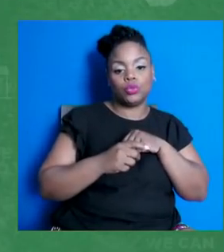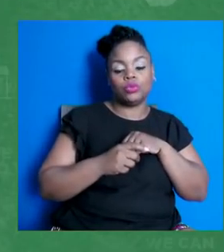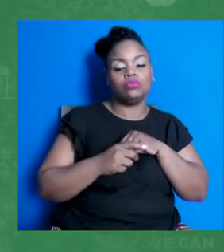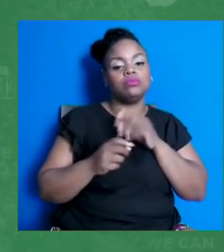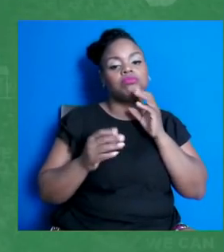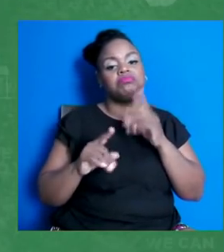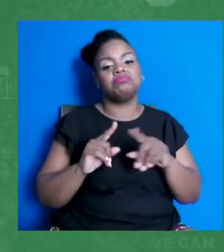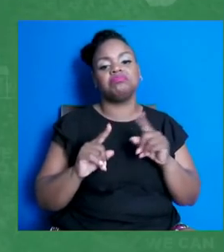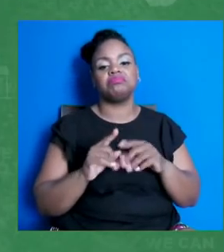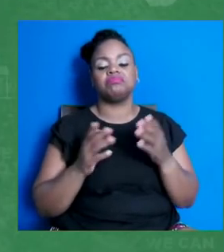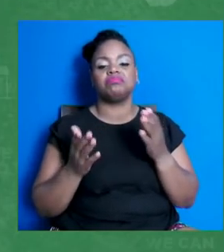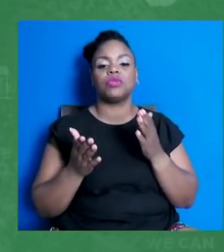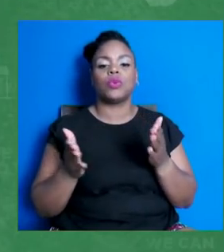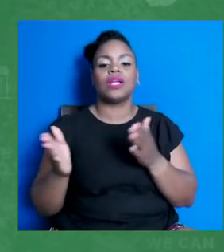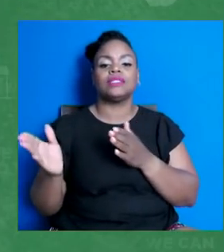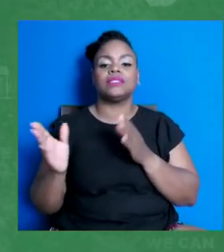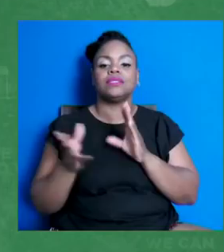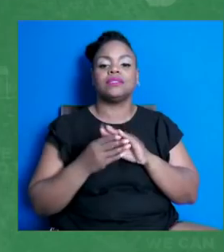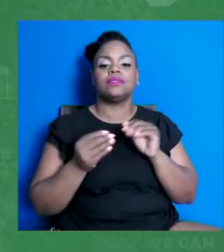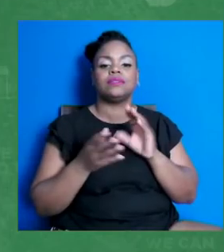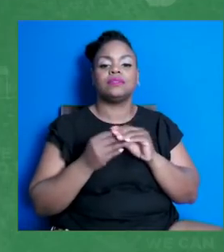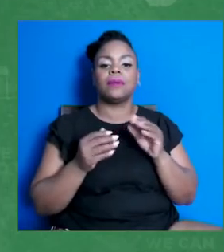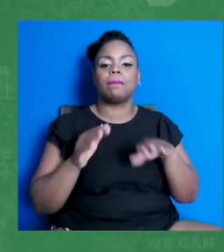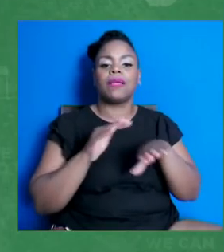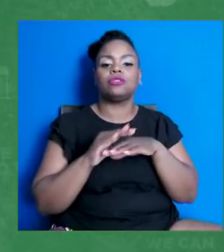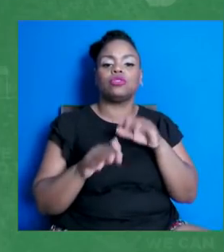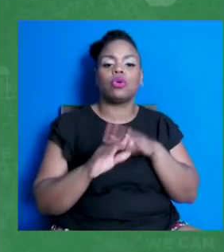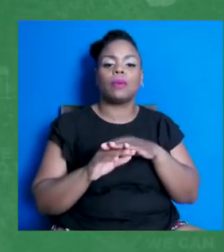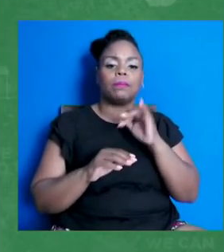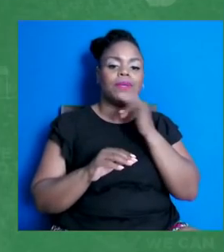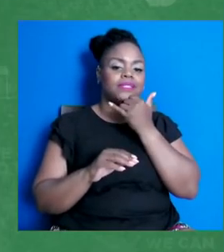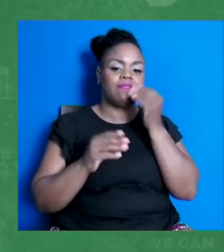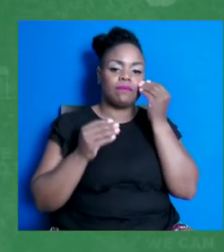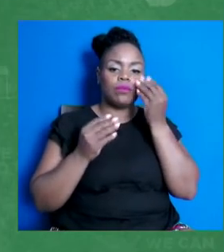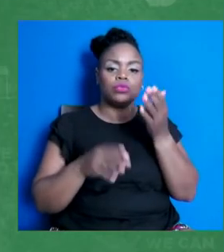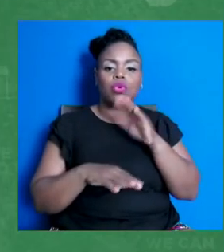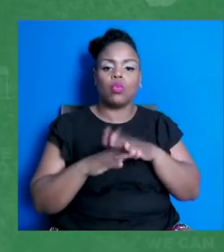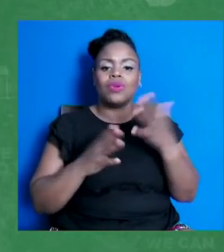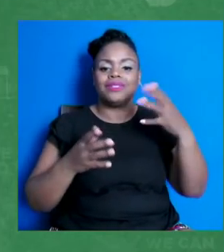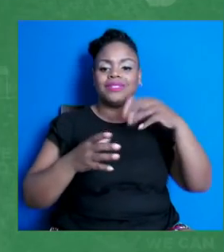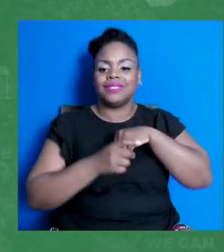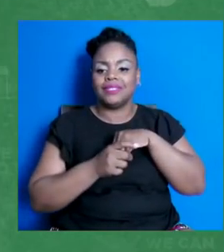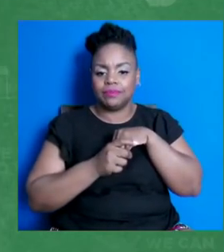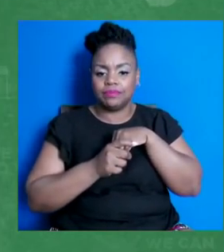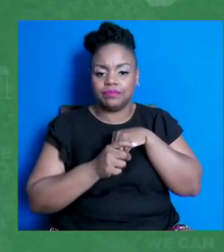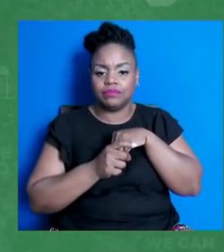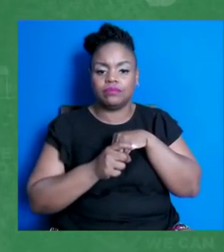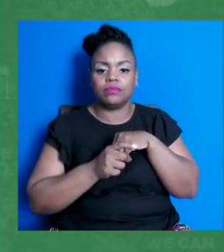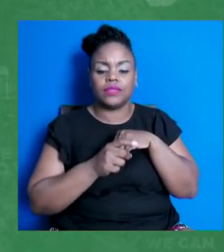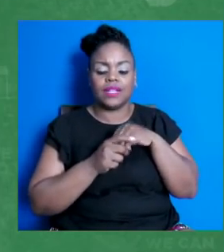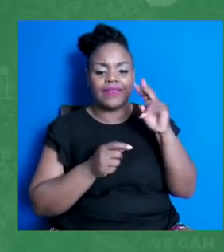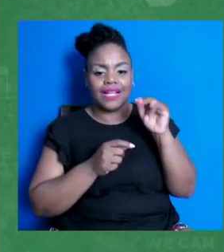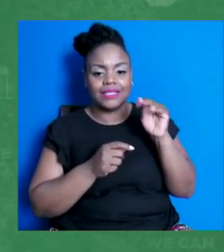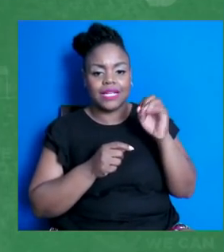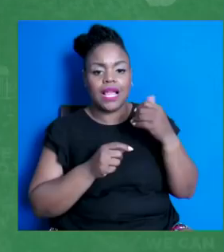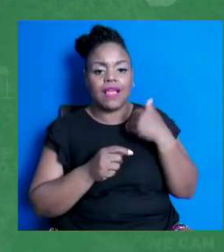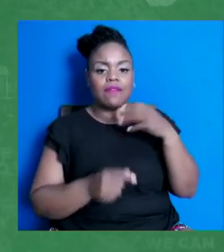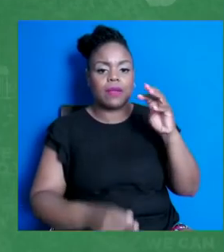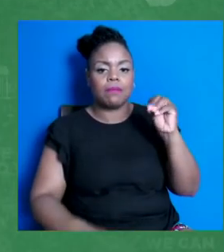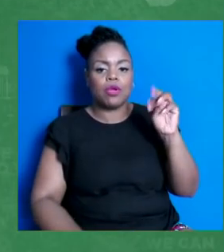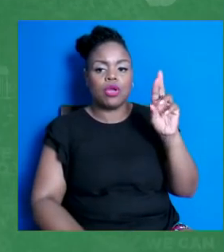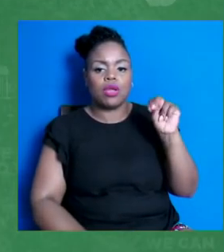are based on misinformation about its contents. The vaccine contains the MRNA message to make the spike protein,